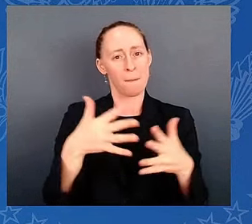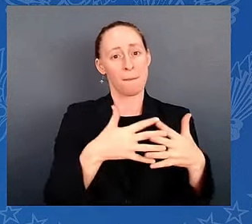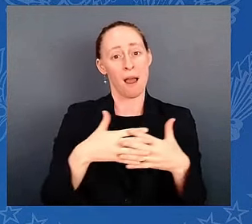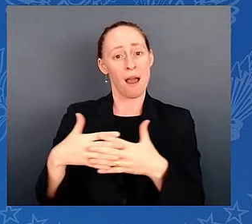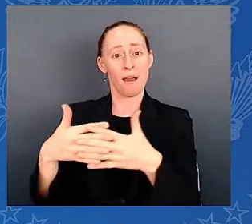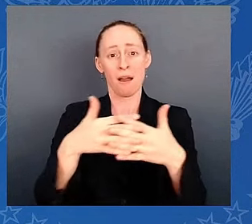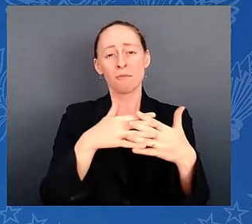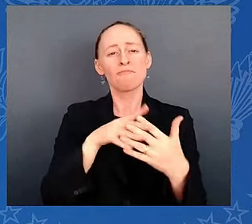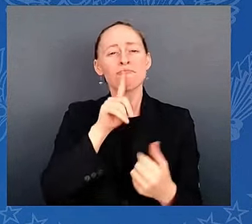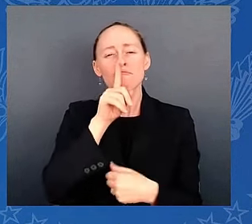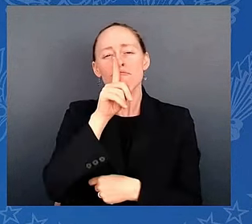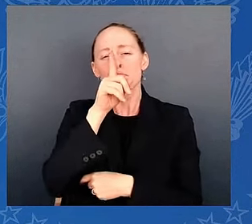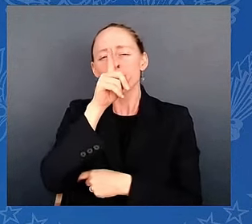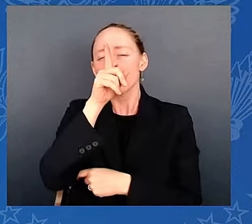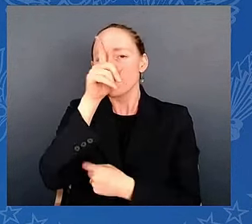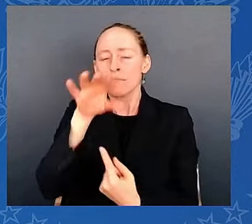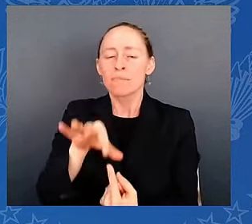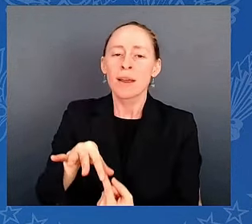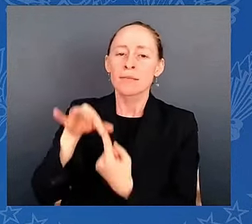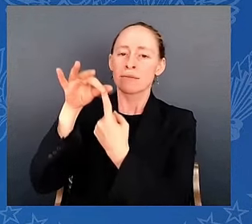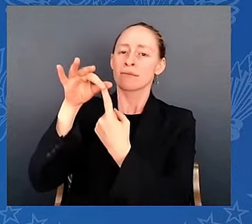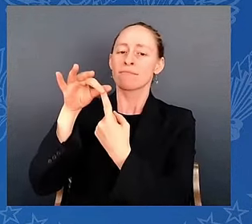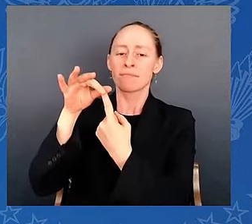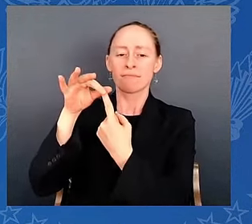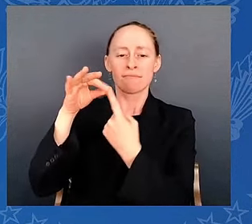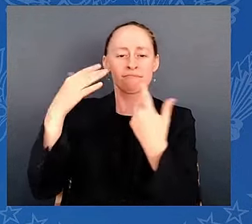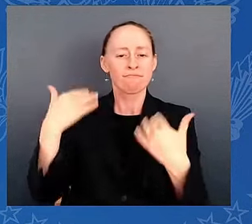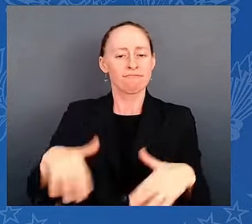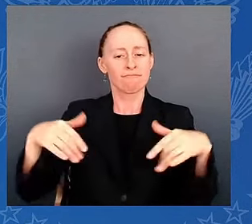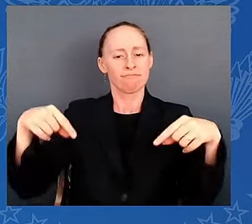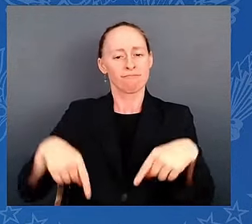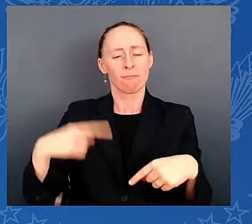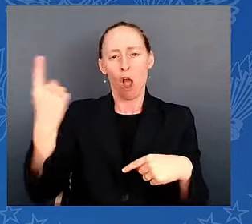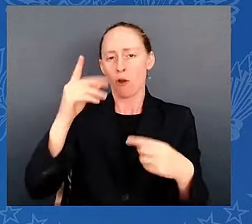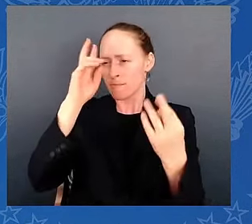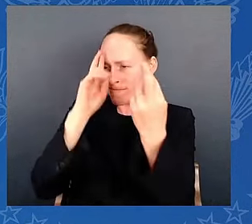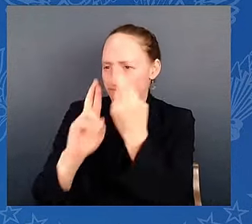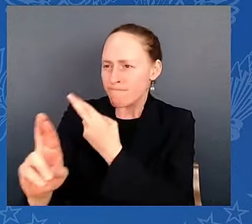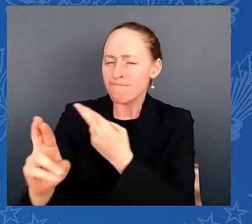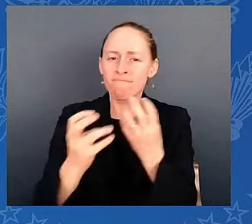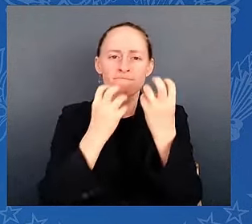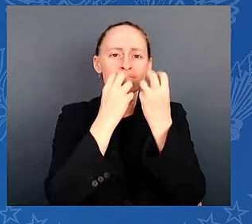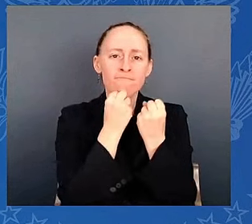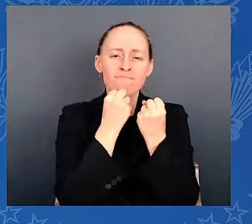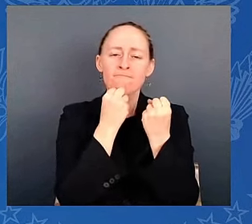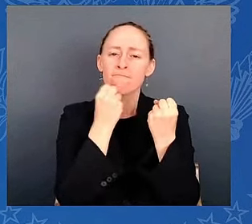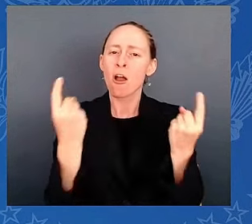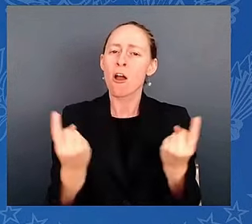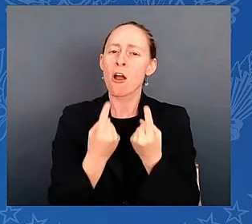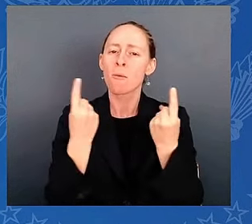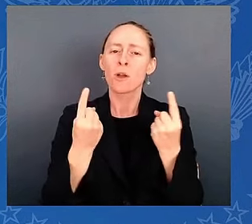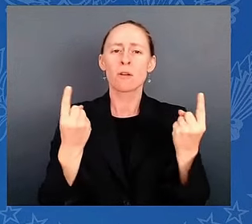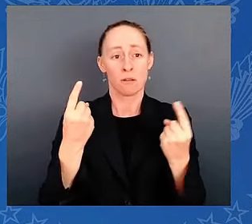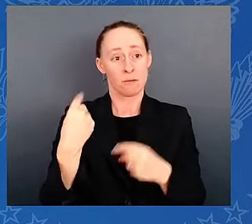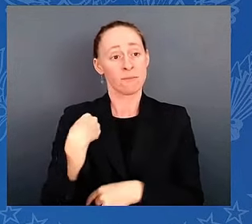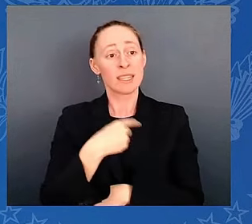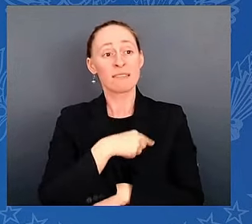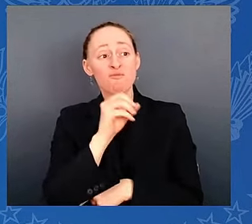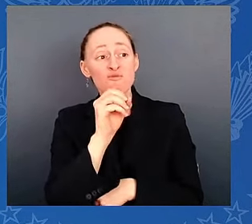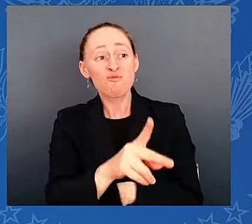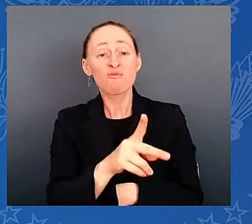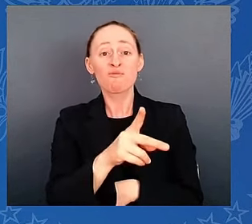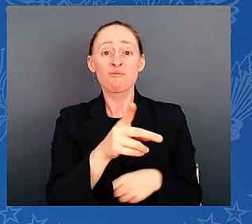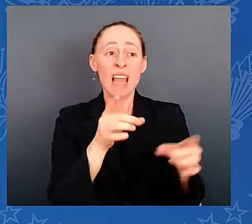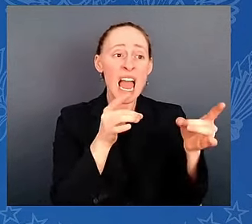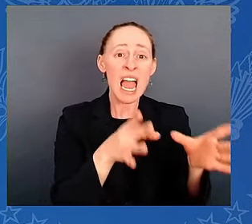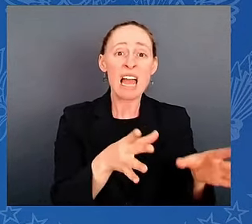respect, and hate must have no safe harbor. Here in America, we need to get out of our silos where we only listen to